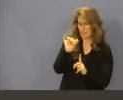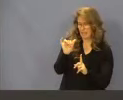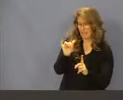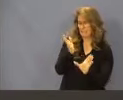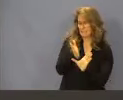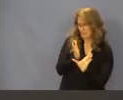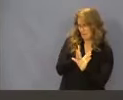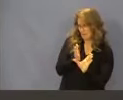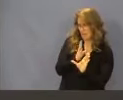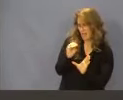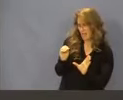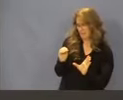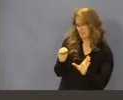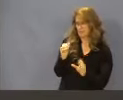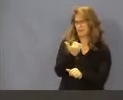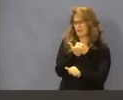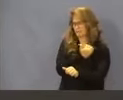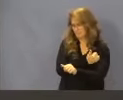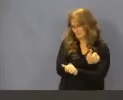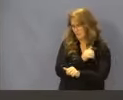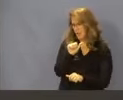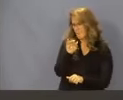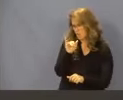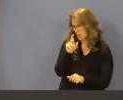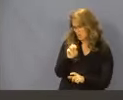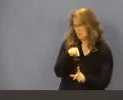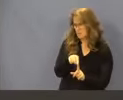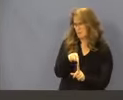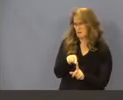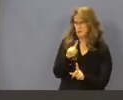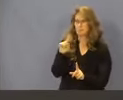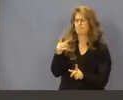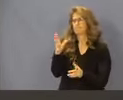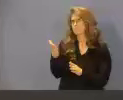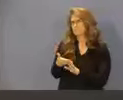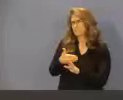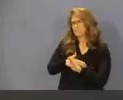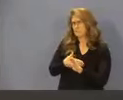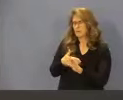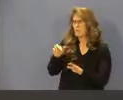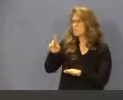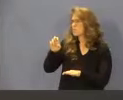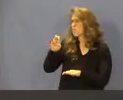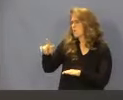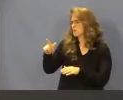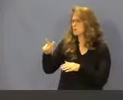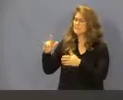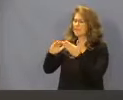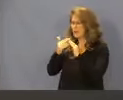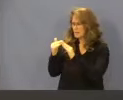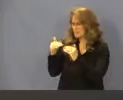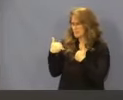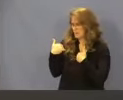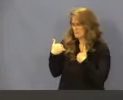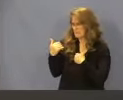as psychiatric and substance abuse disorder inpatient beds, perinatal services in rural counties, birthing centers, acute care